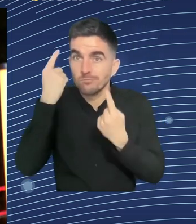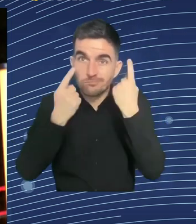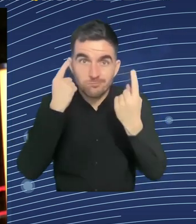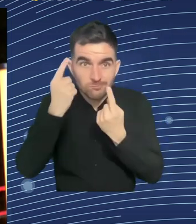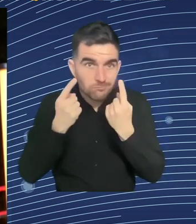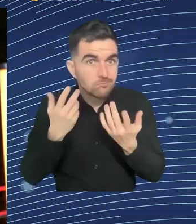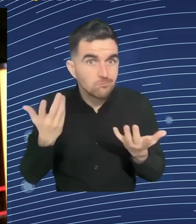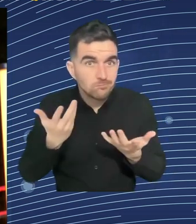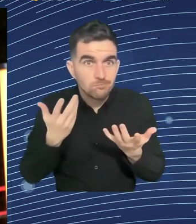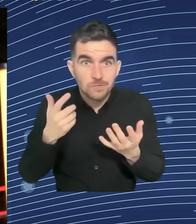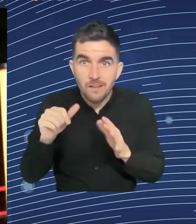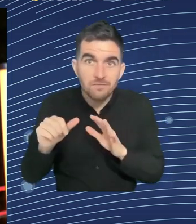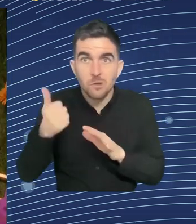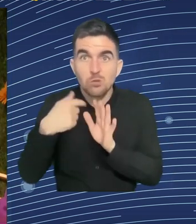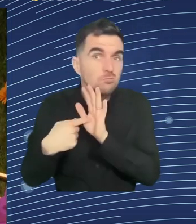and it seeks to